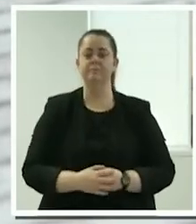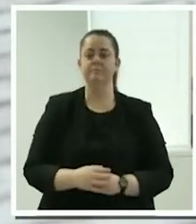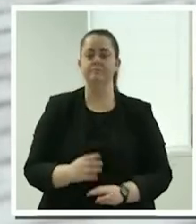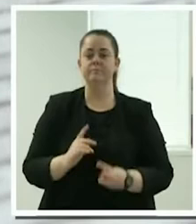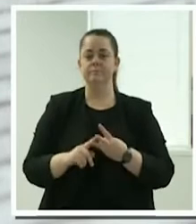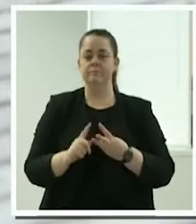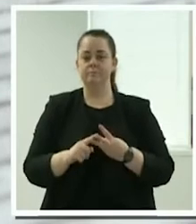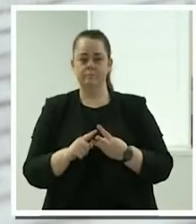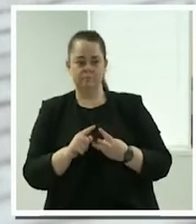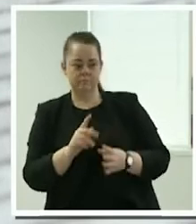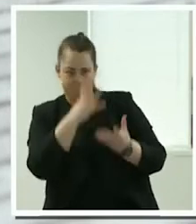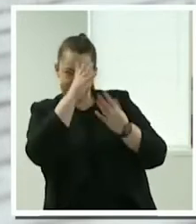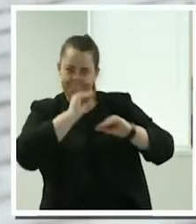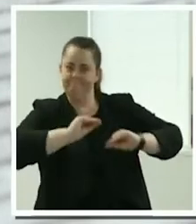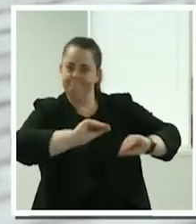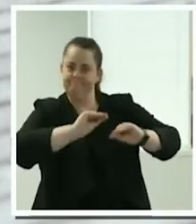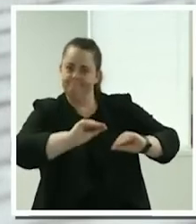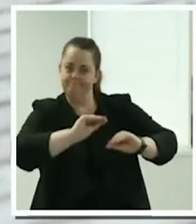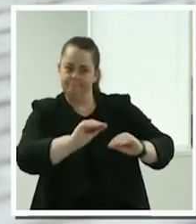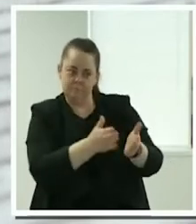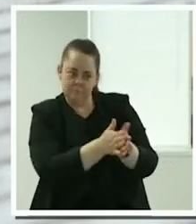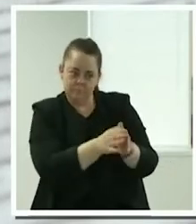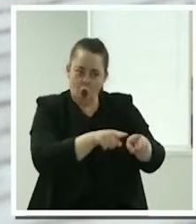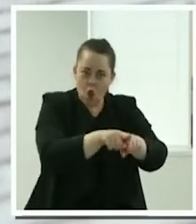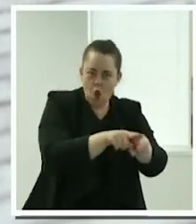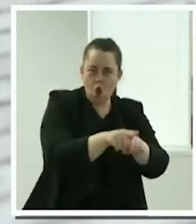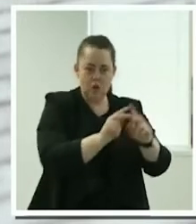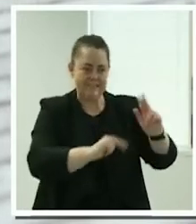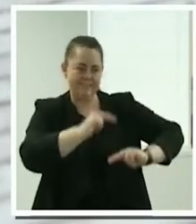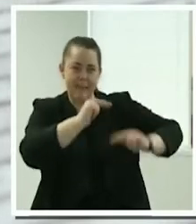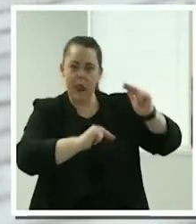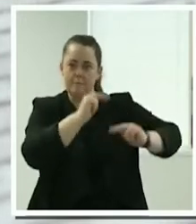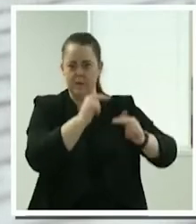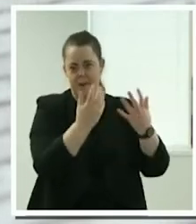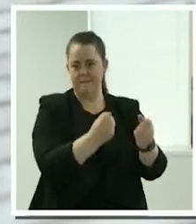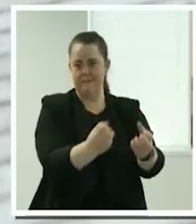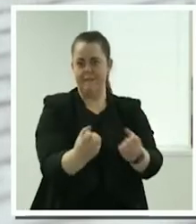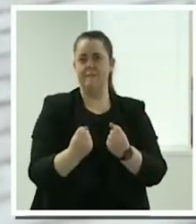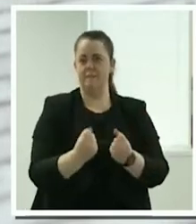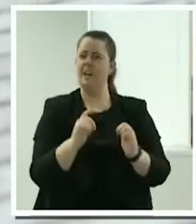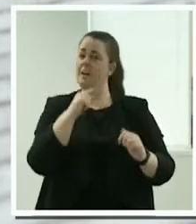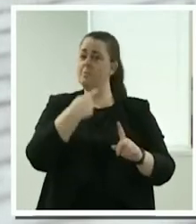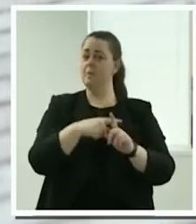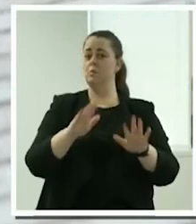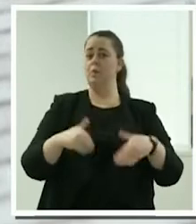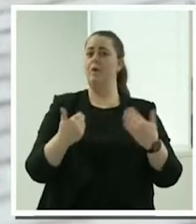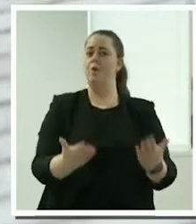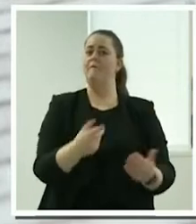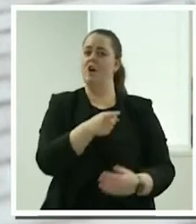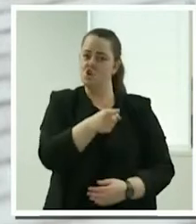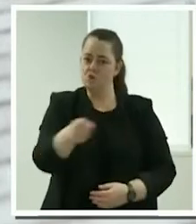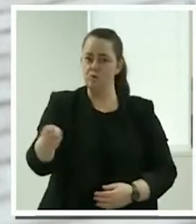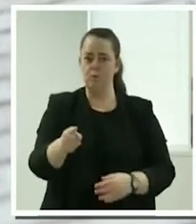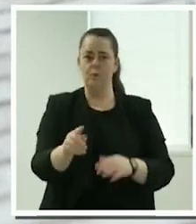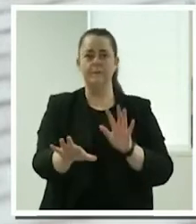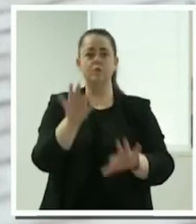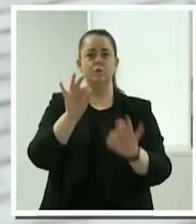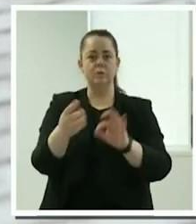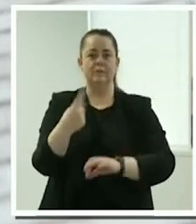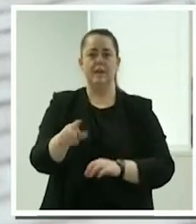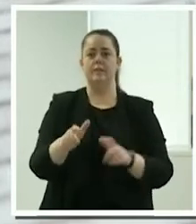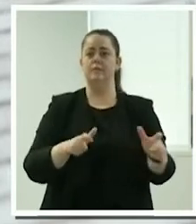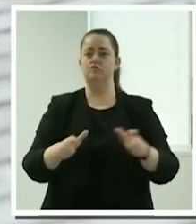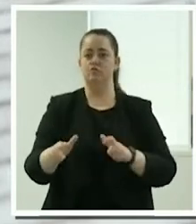and development and accredited training opportunities and offering you choice, control and opportunity to maximise your business